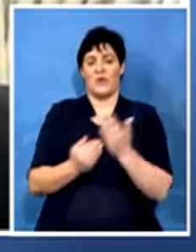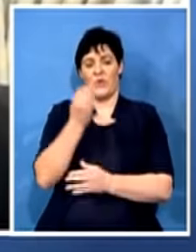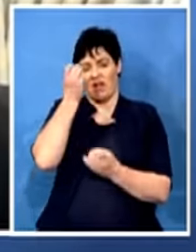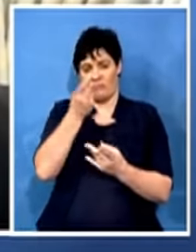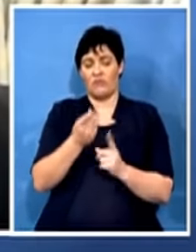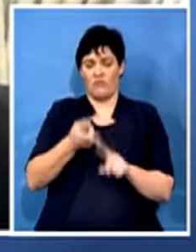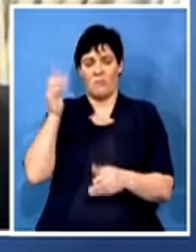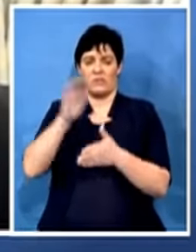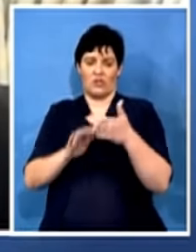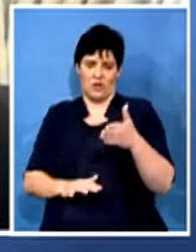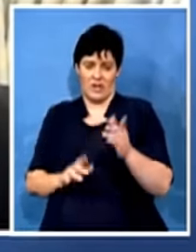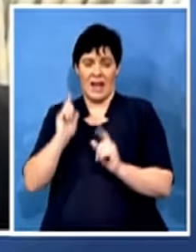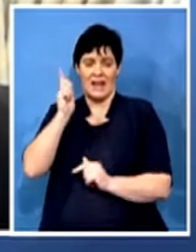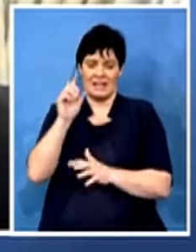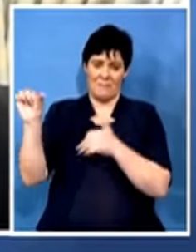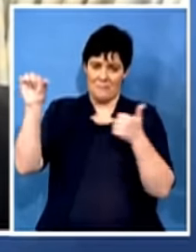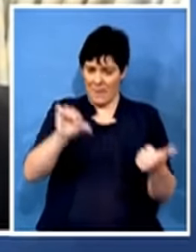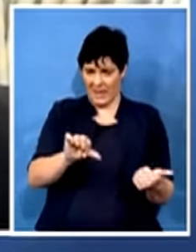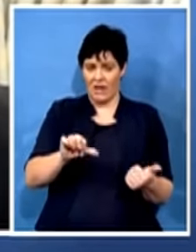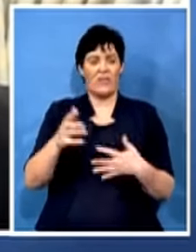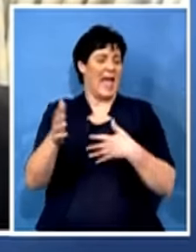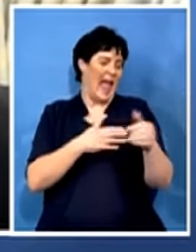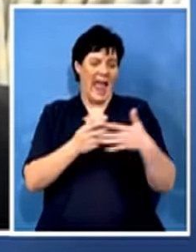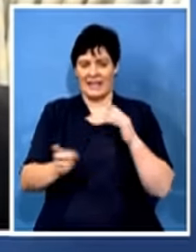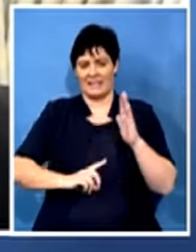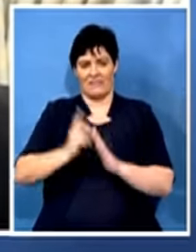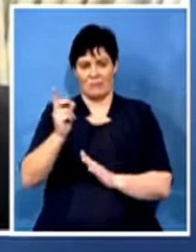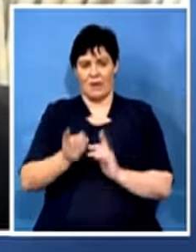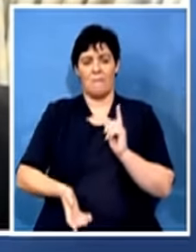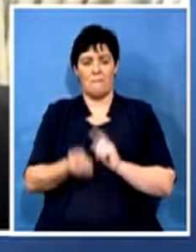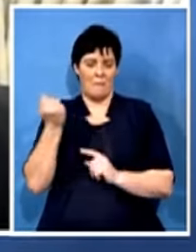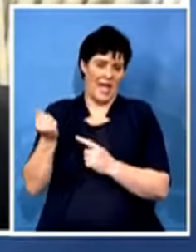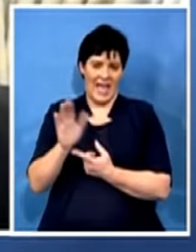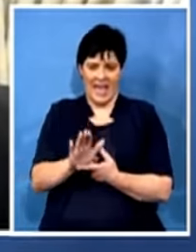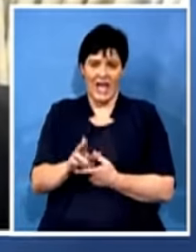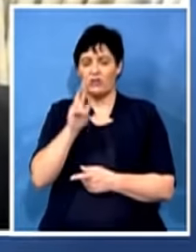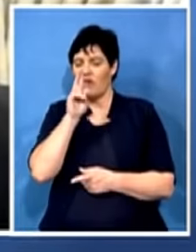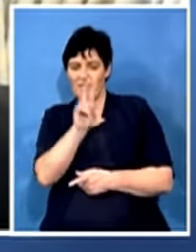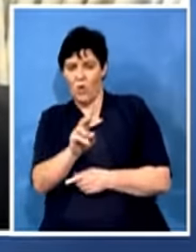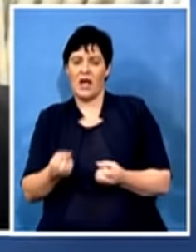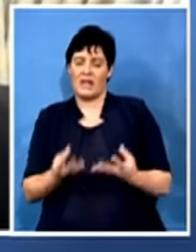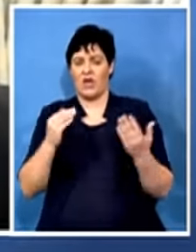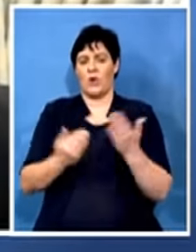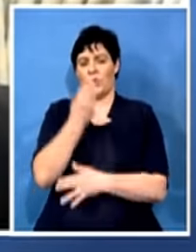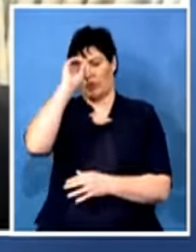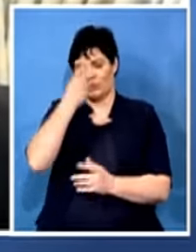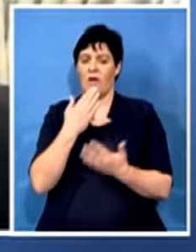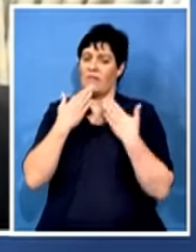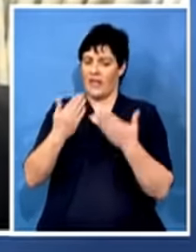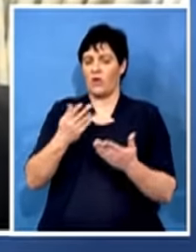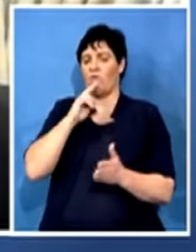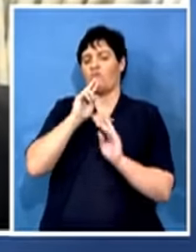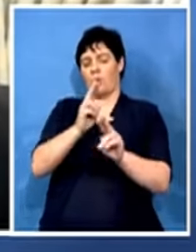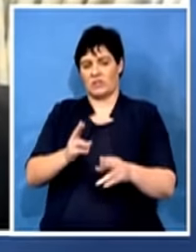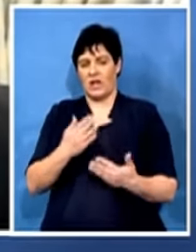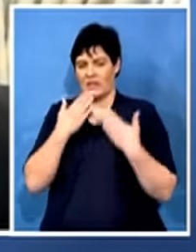regards to any further developments we'll get you on air, give the viewers the very latest. Appreciate your reporting. Samkele Maseko with regards to the warrant of